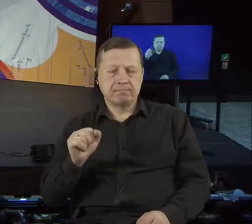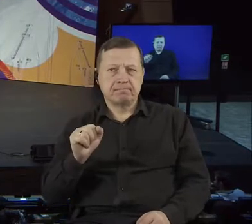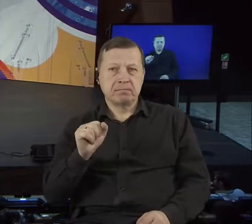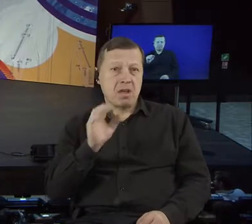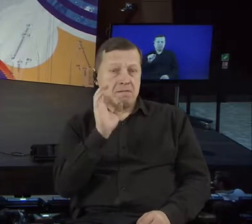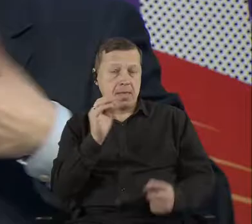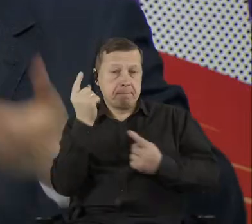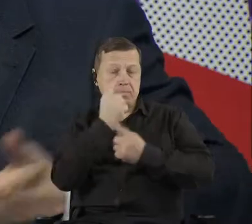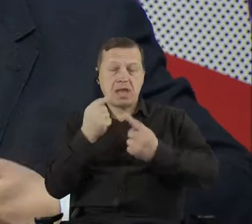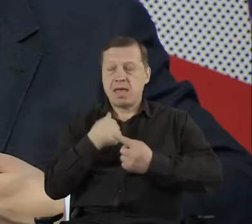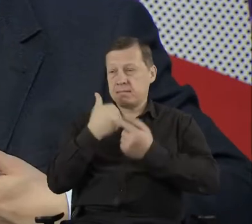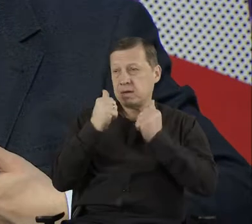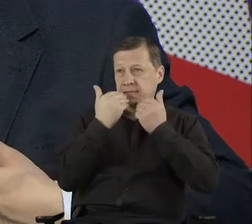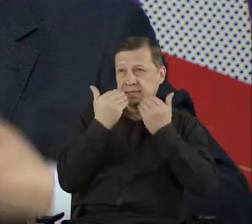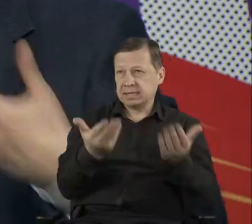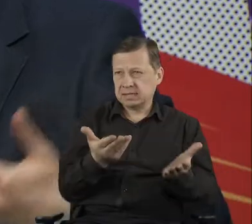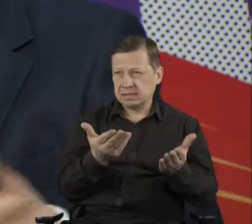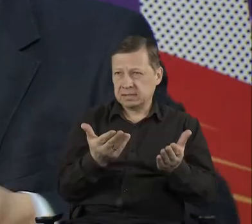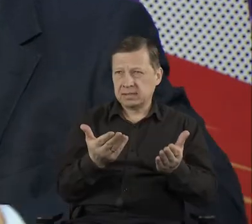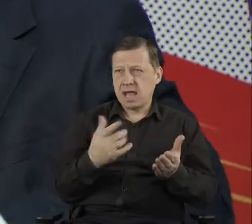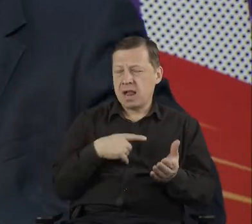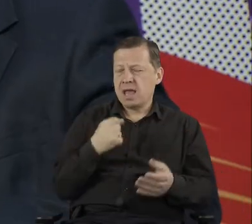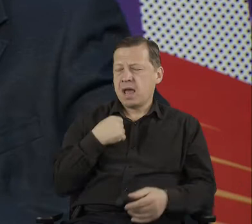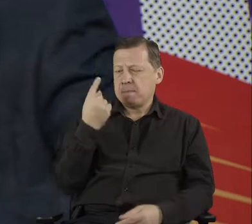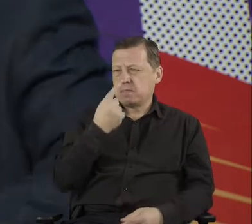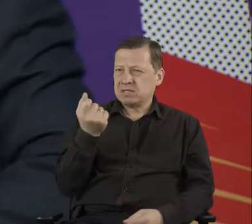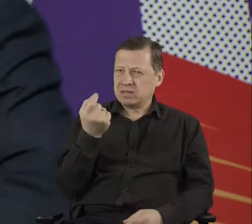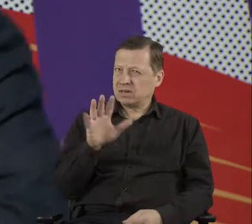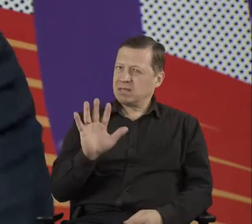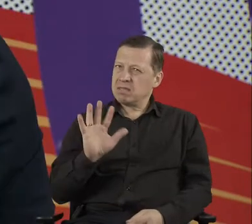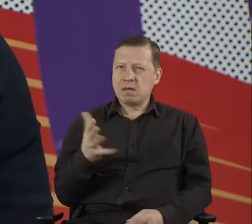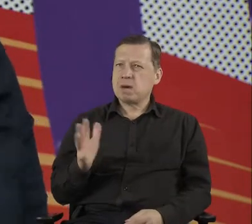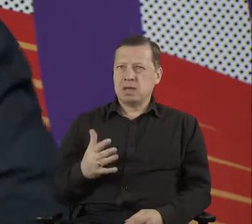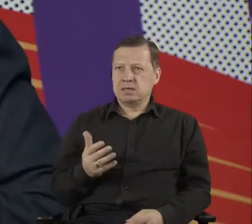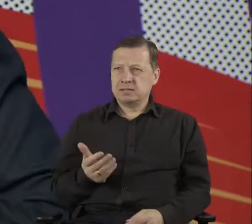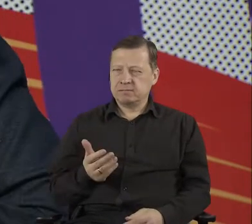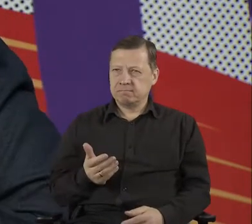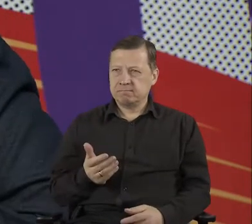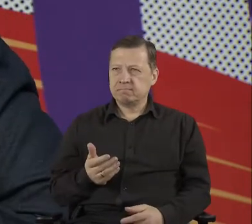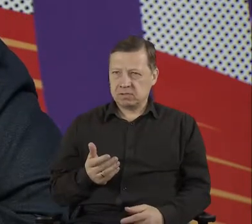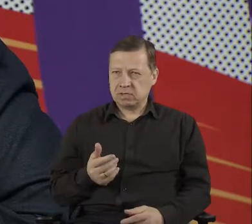sceptic about, you know, to give you my view and to